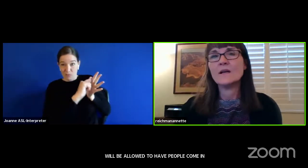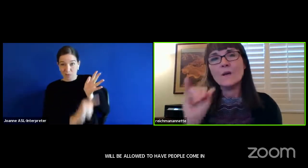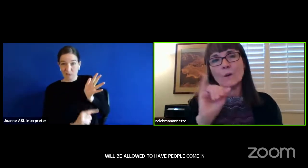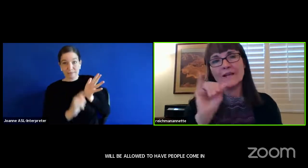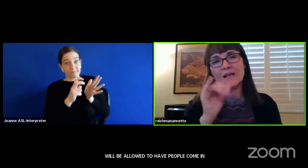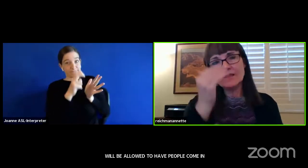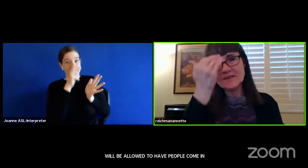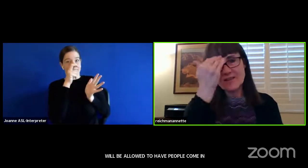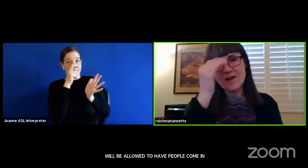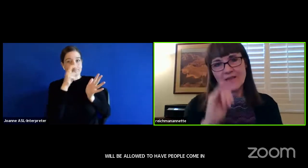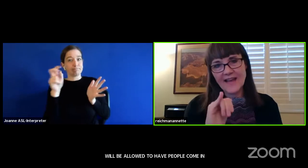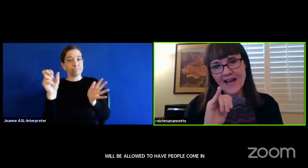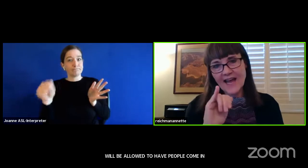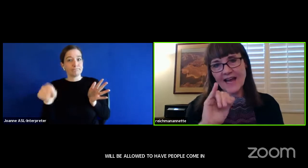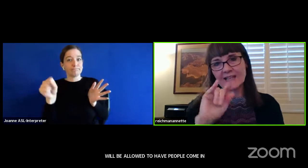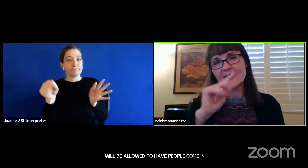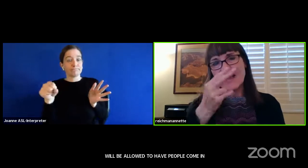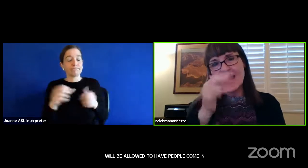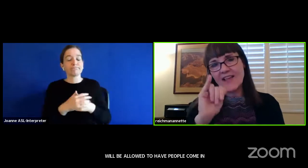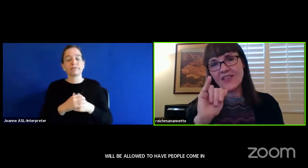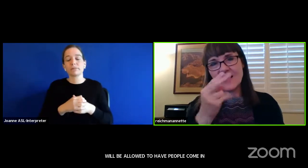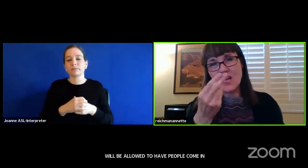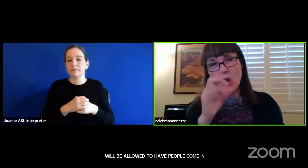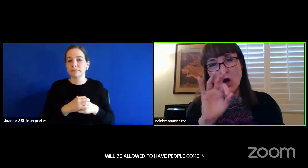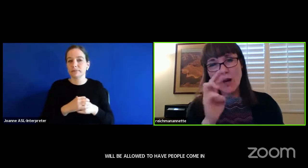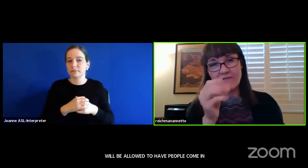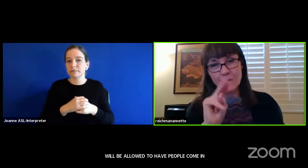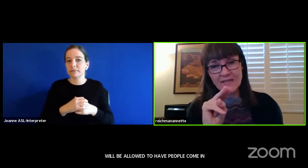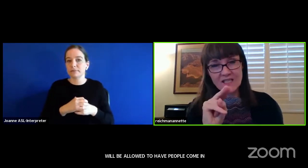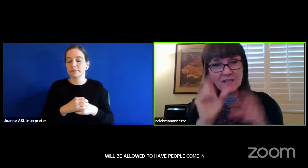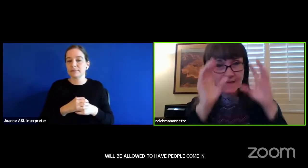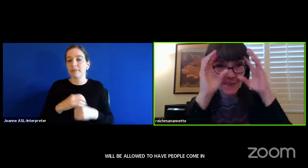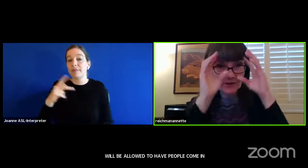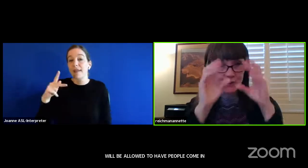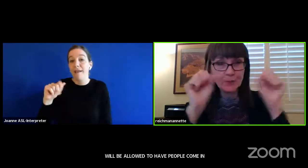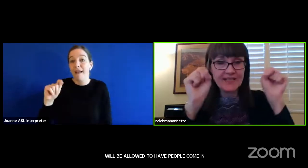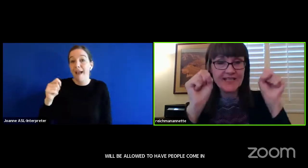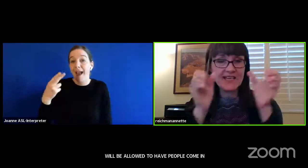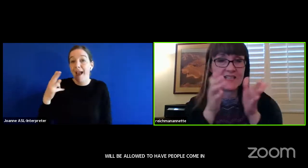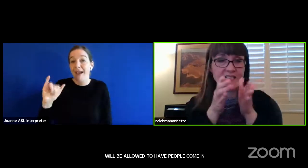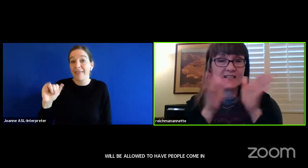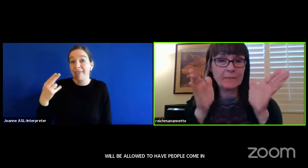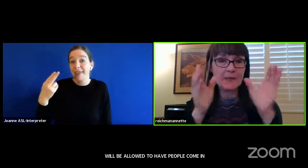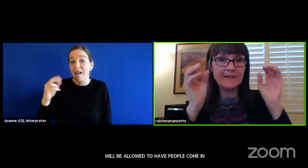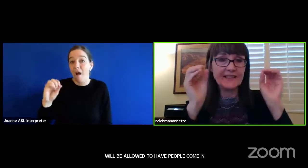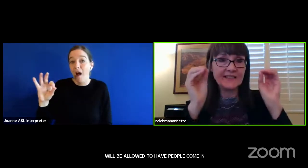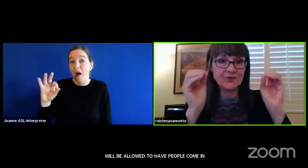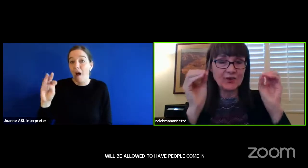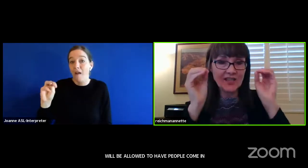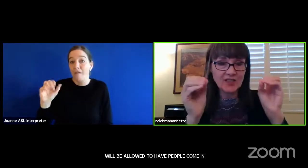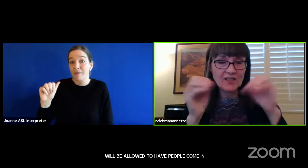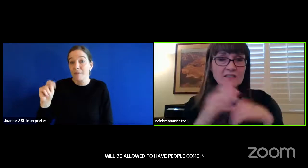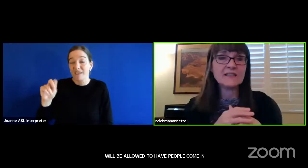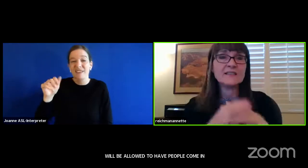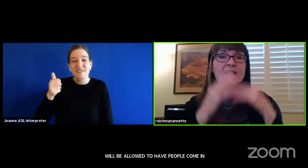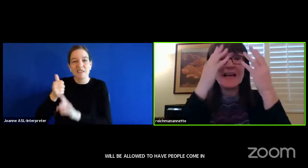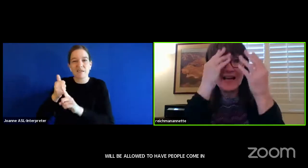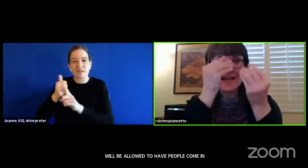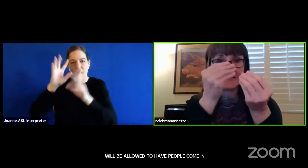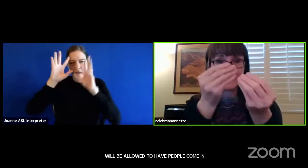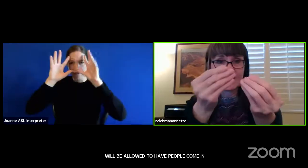We also know that Kathy Hoffman, the superintendent of public instruction,